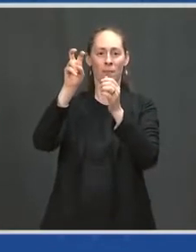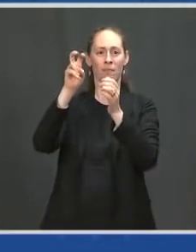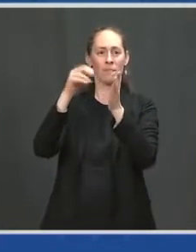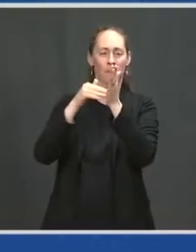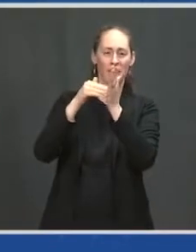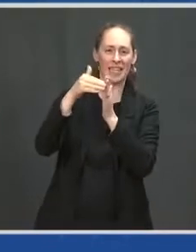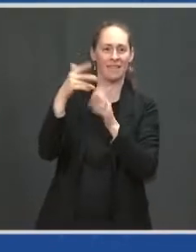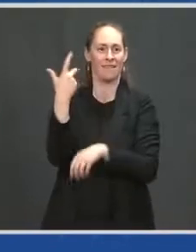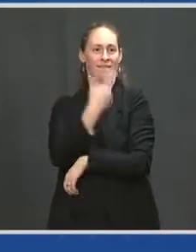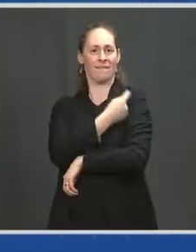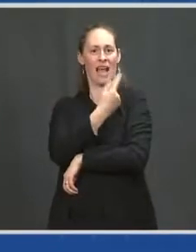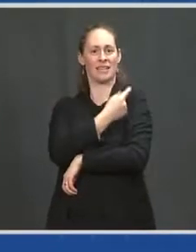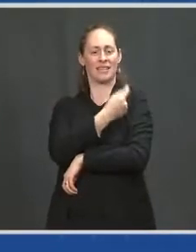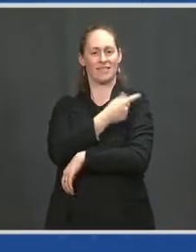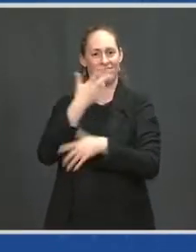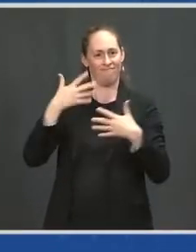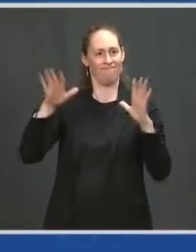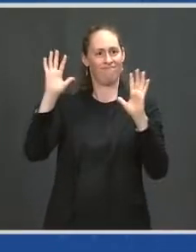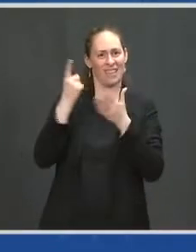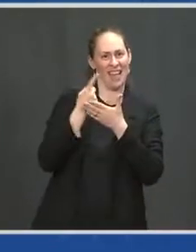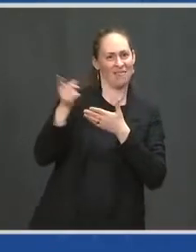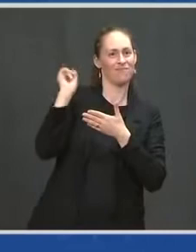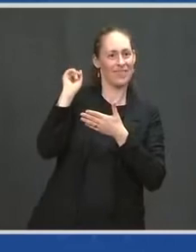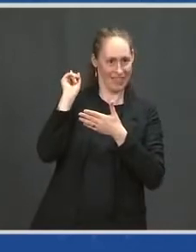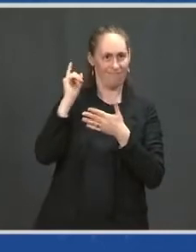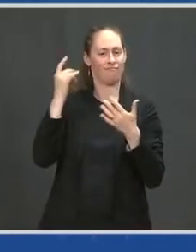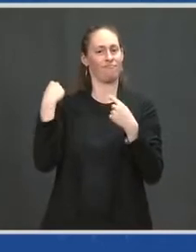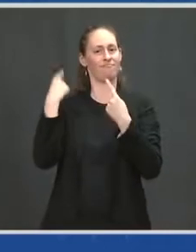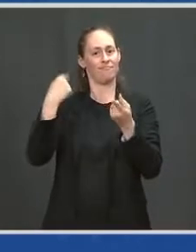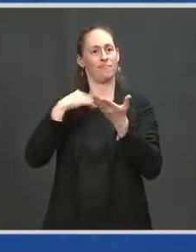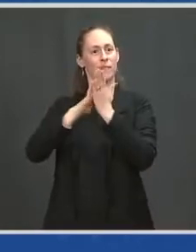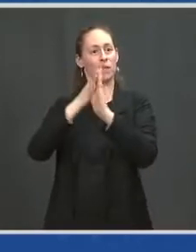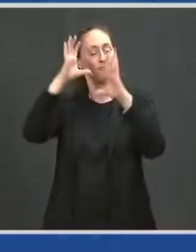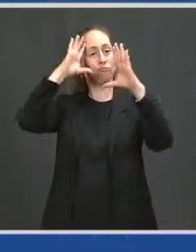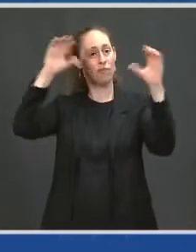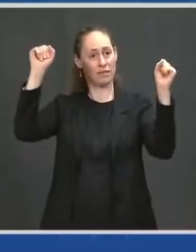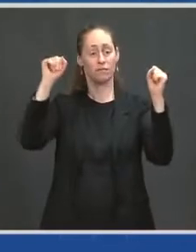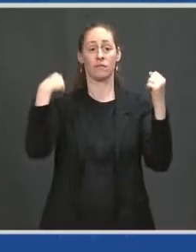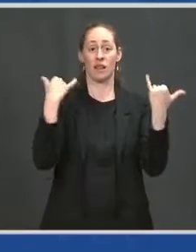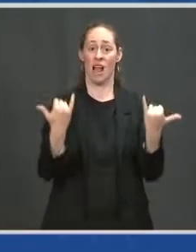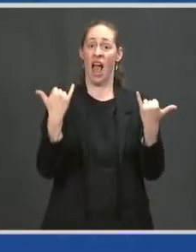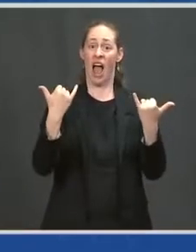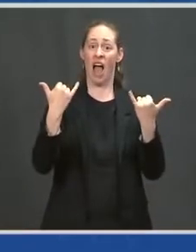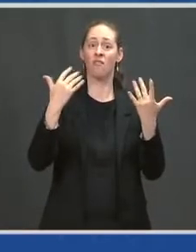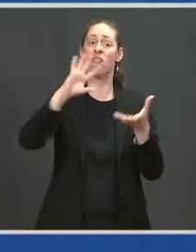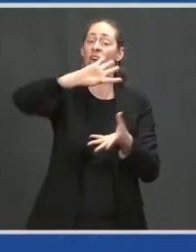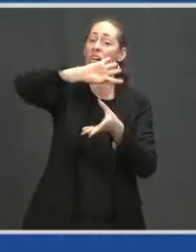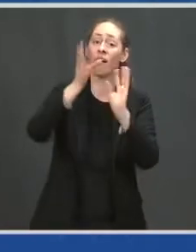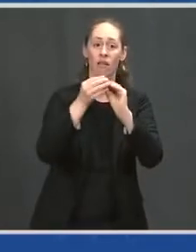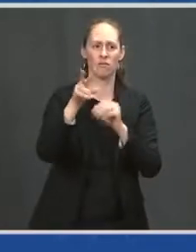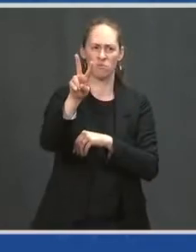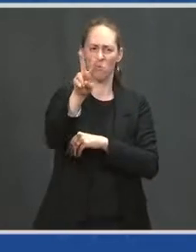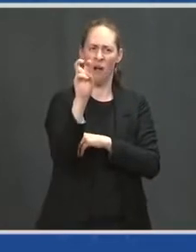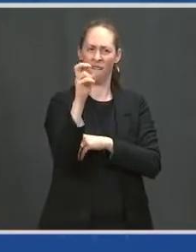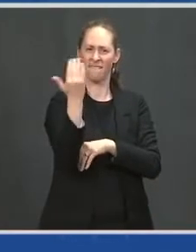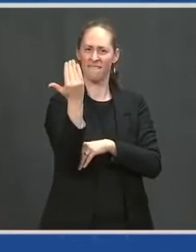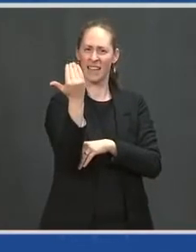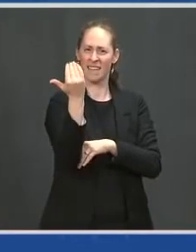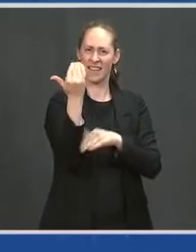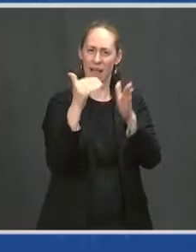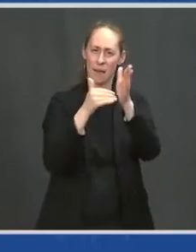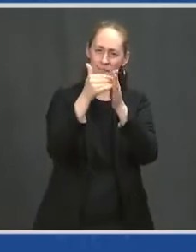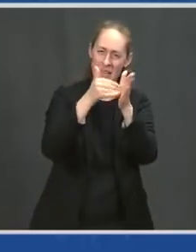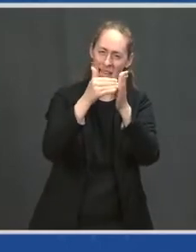we have given 215 million shots. And that anyone